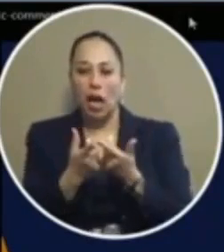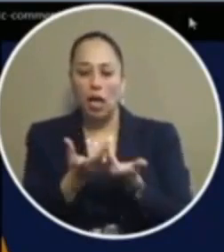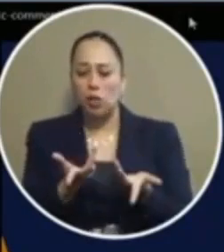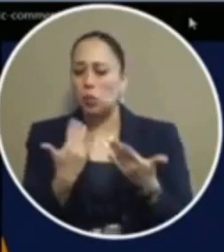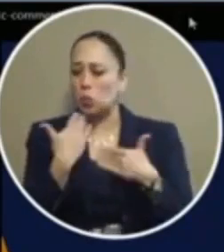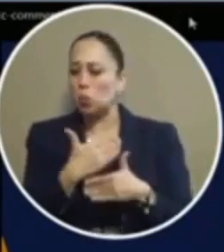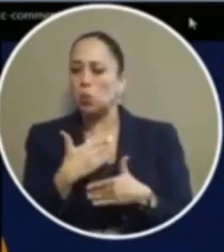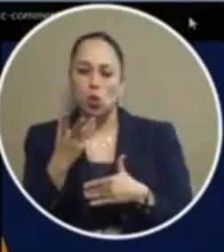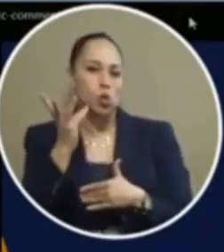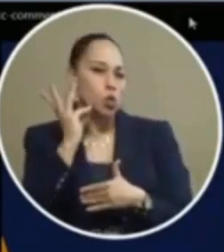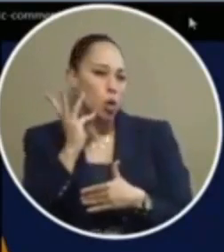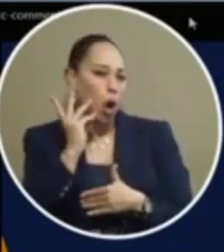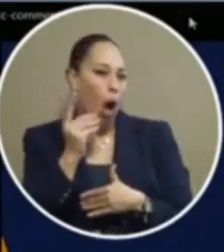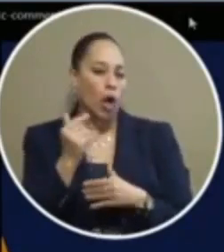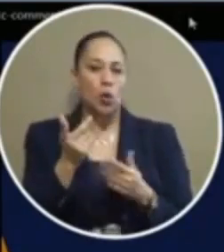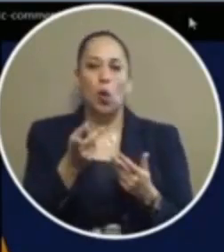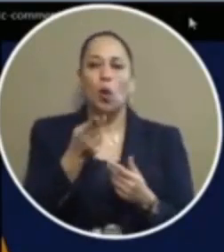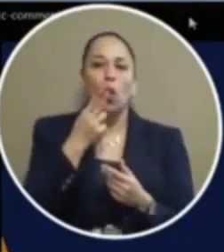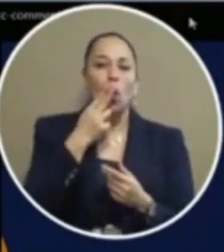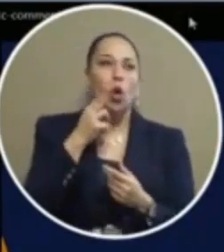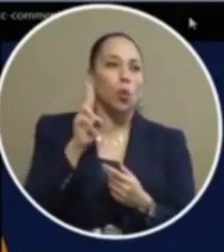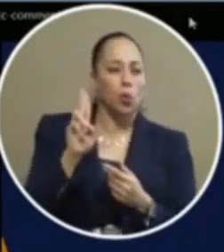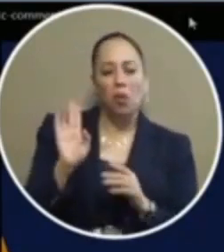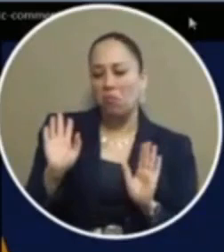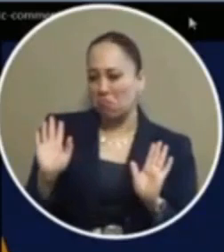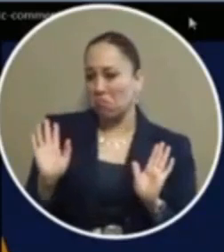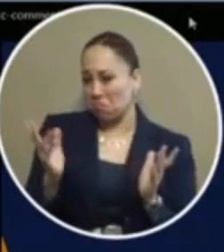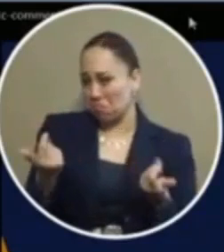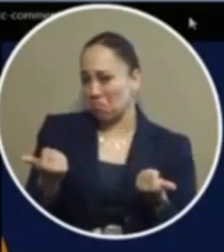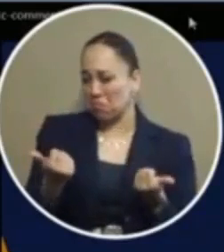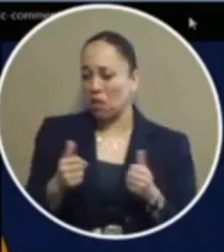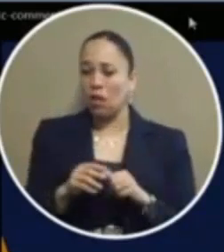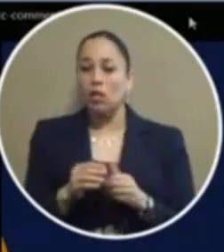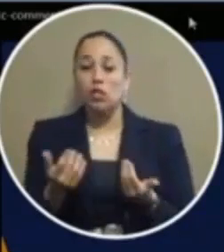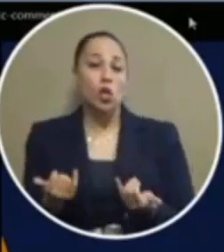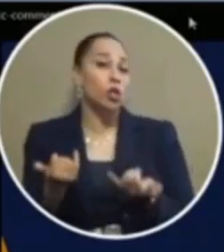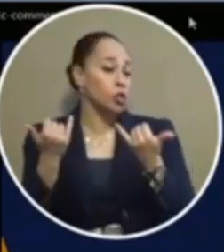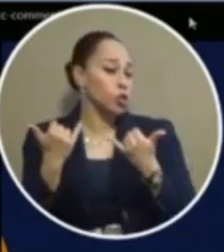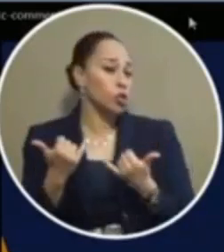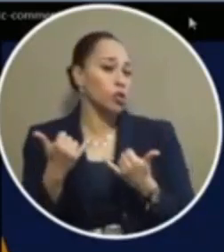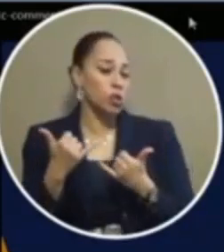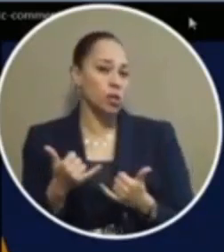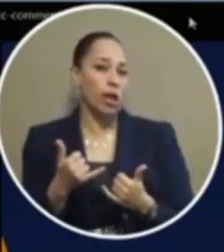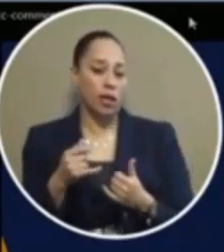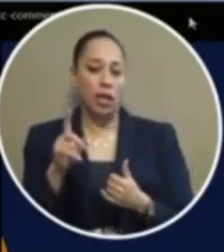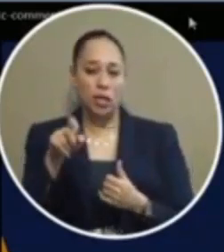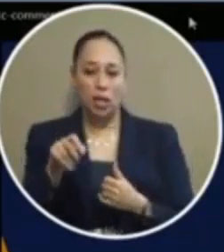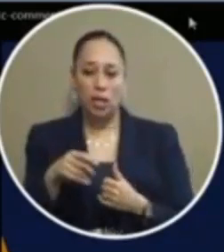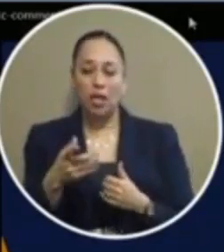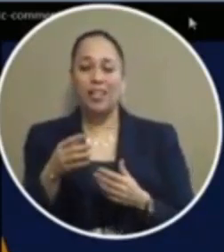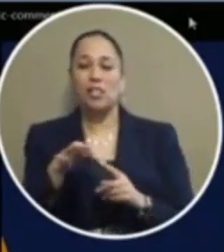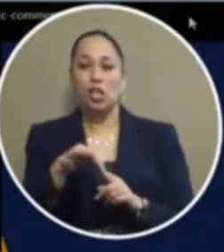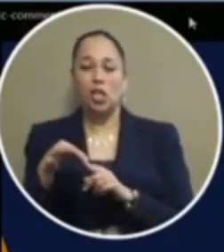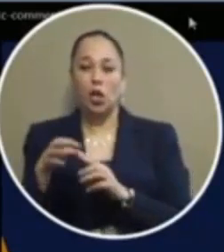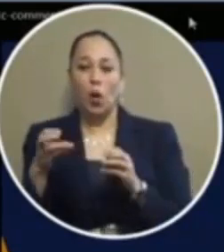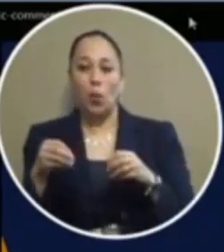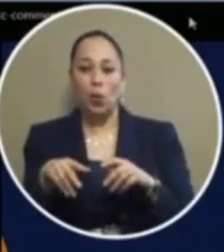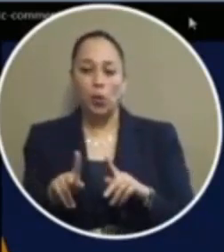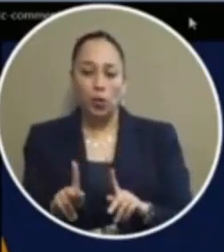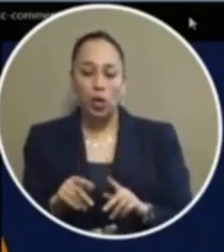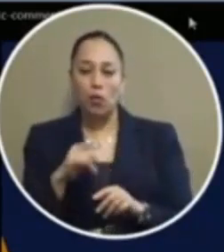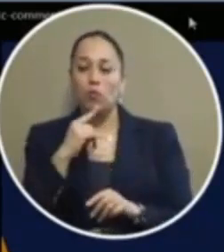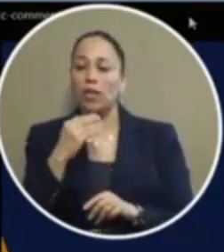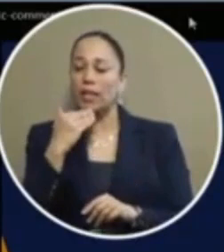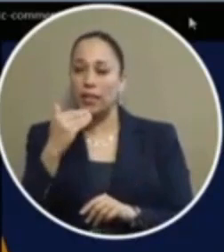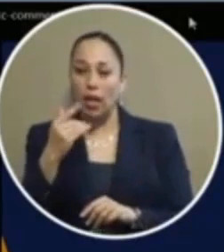or smoke a cigar every now and then and so uh today's city council has a unique opportunity to do a really great thing